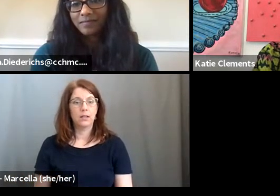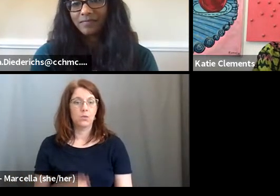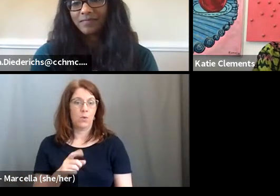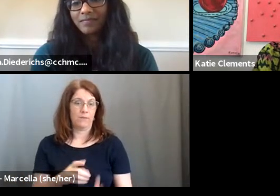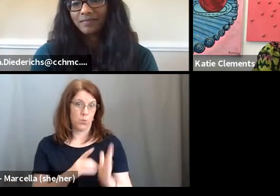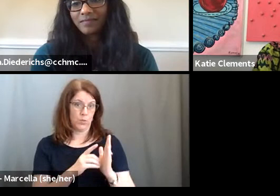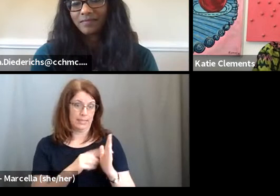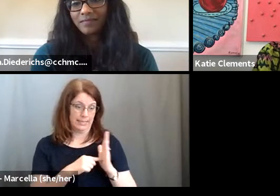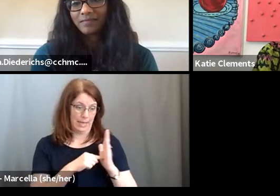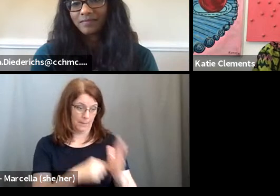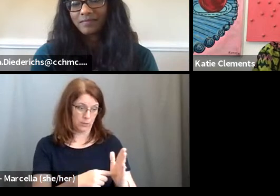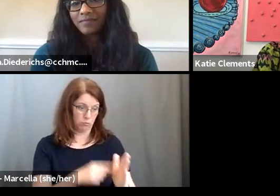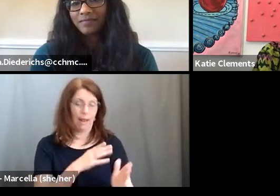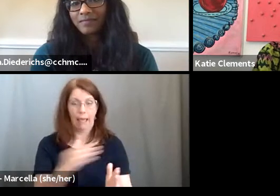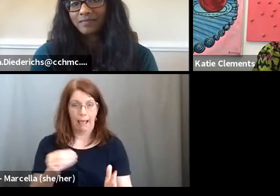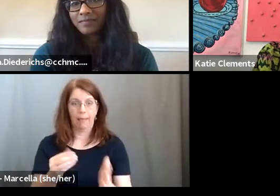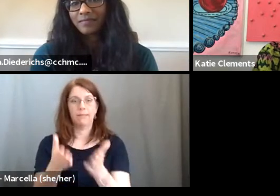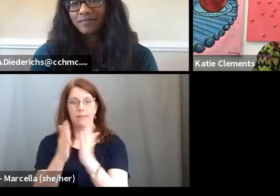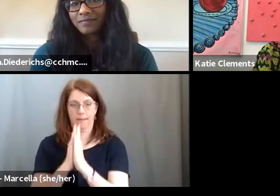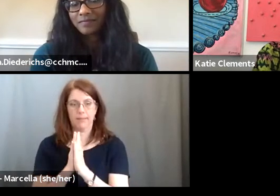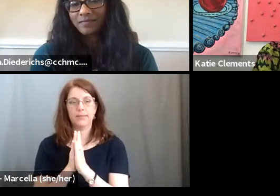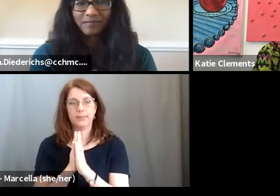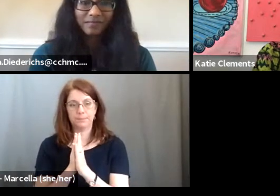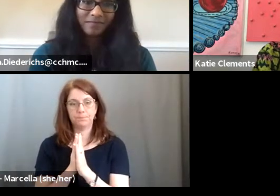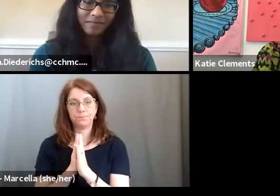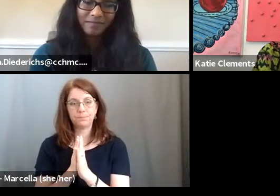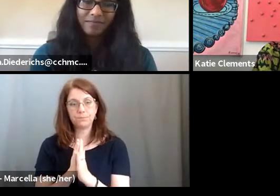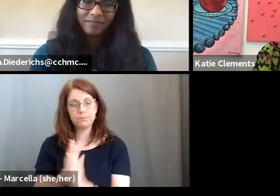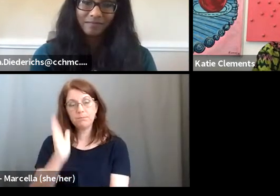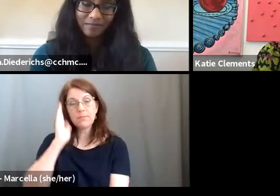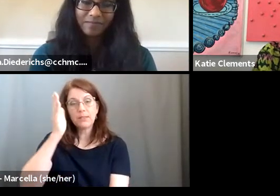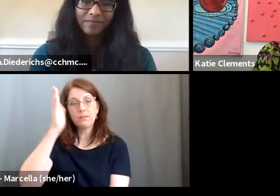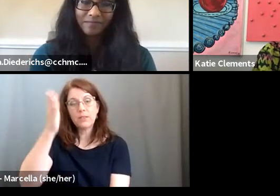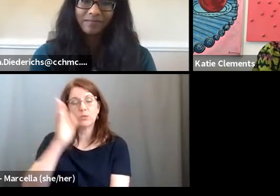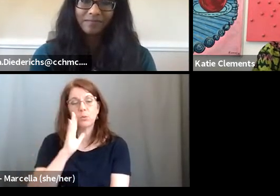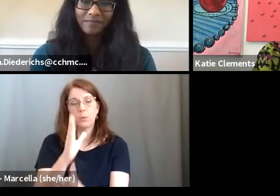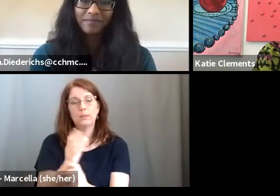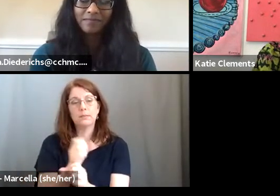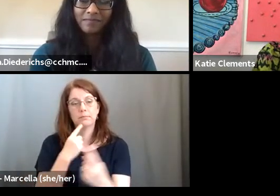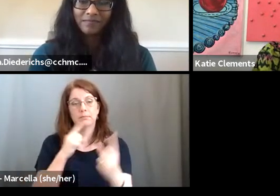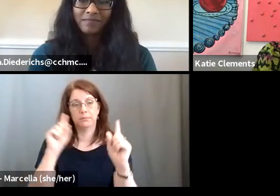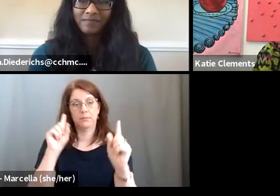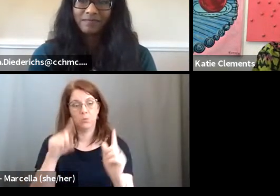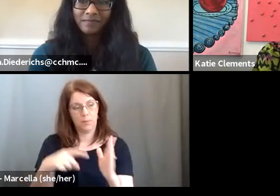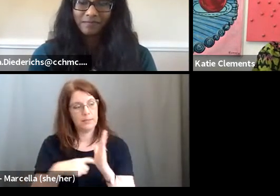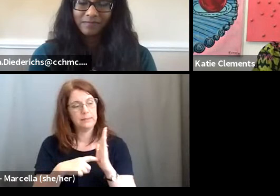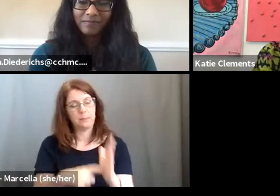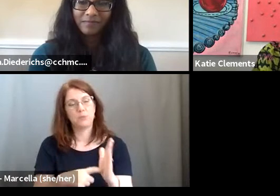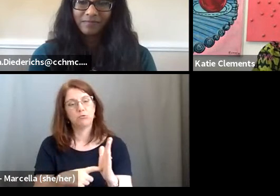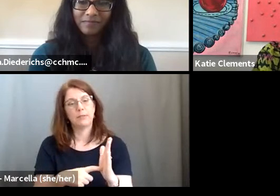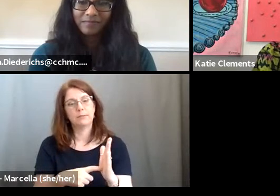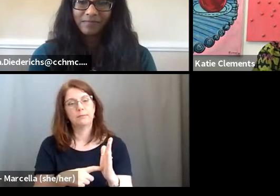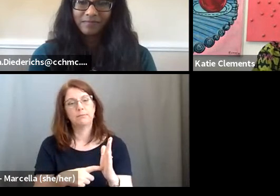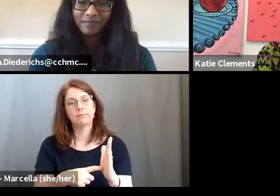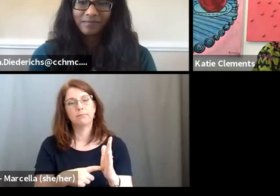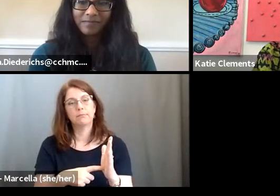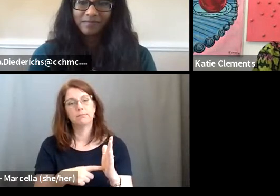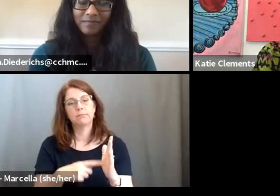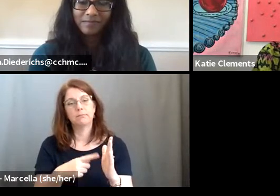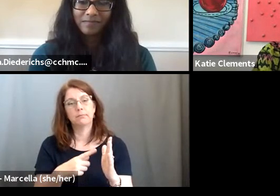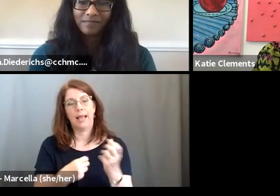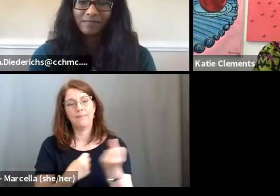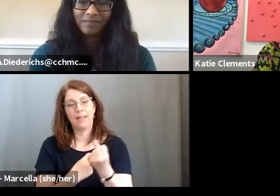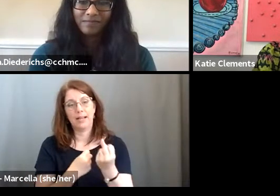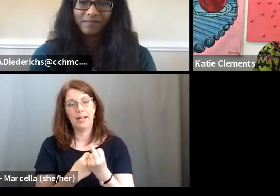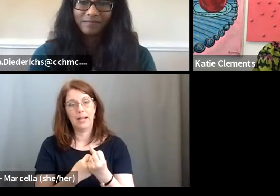demonstrate and you have to ask and, um, eventually you'll get it, you know, but you just have to demonstrate and be your own advocate and put